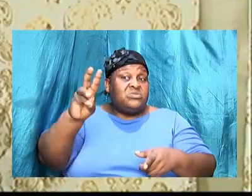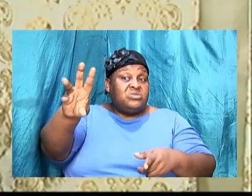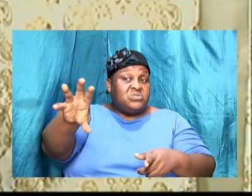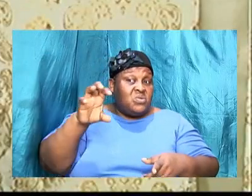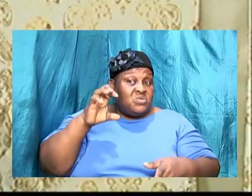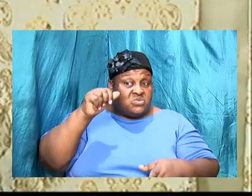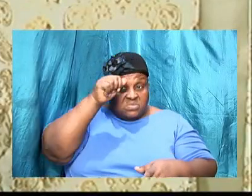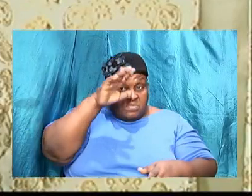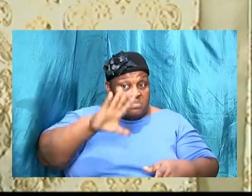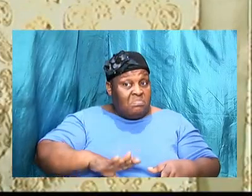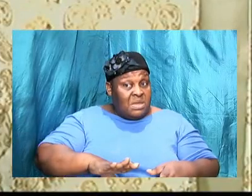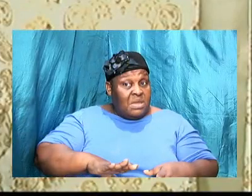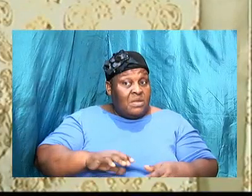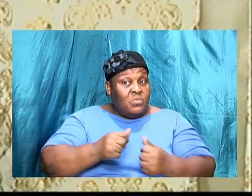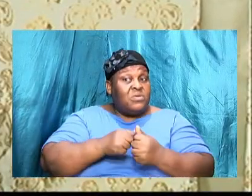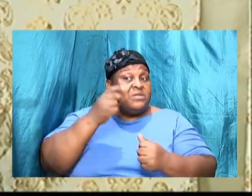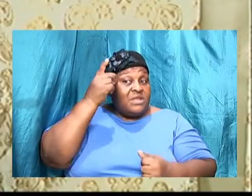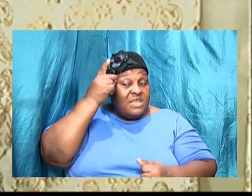said let us go